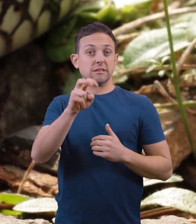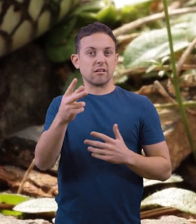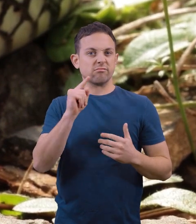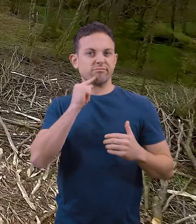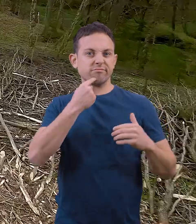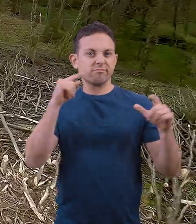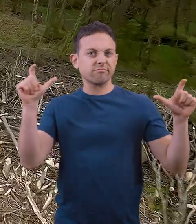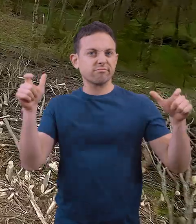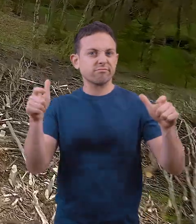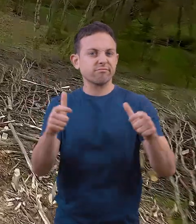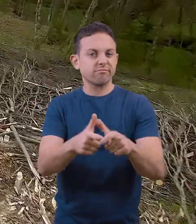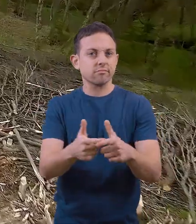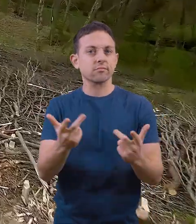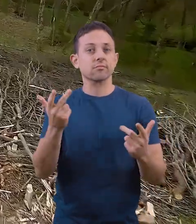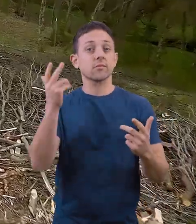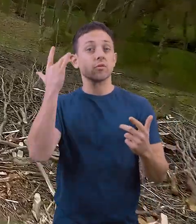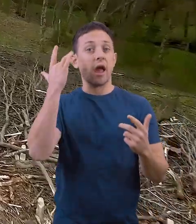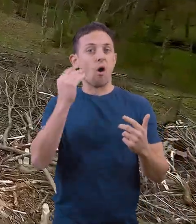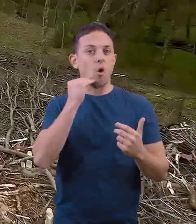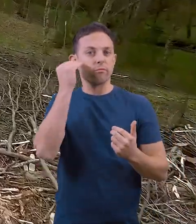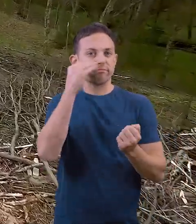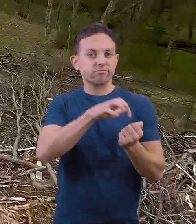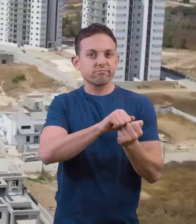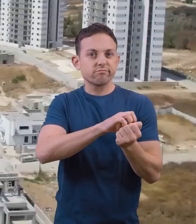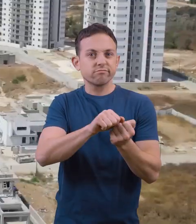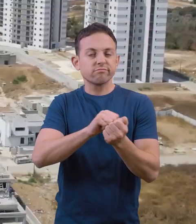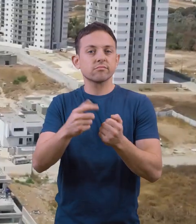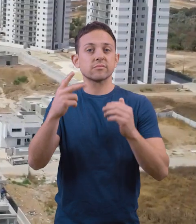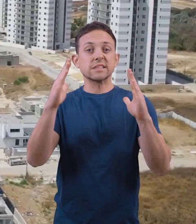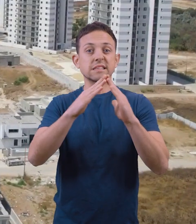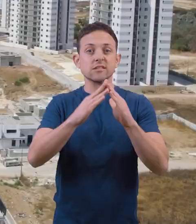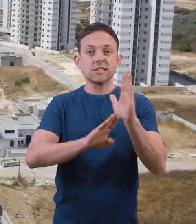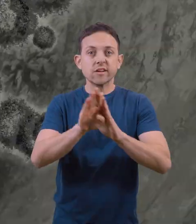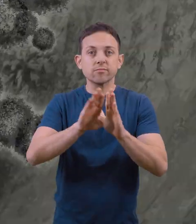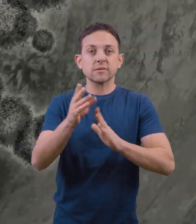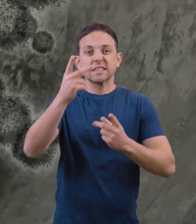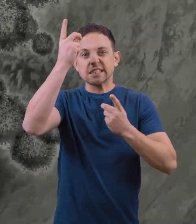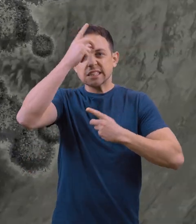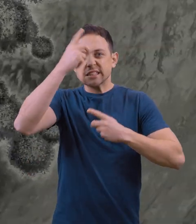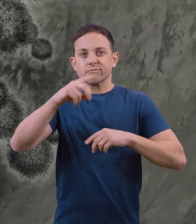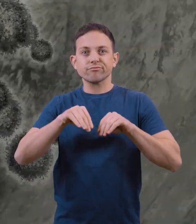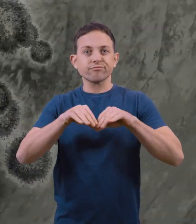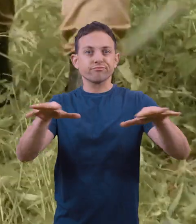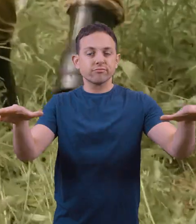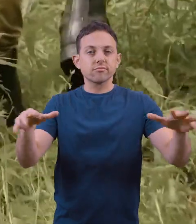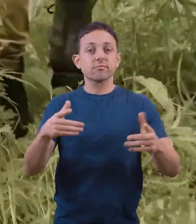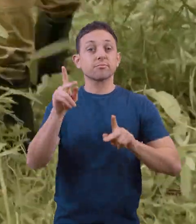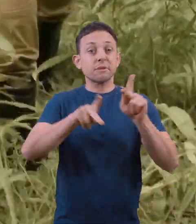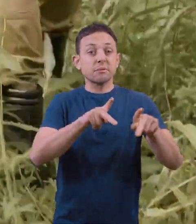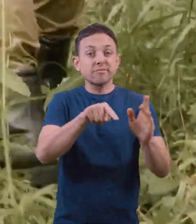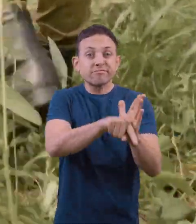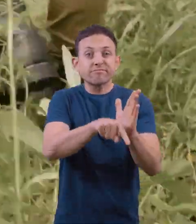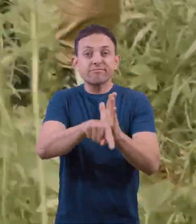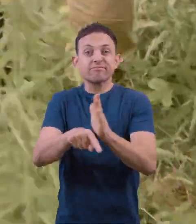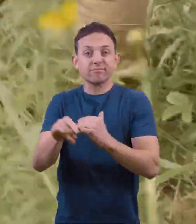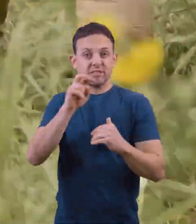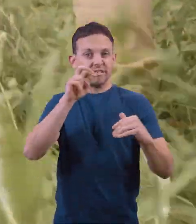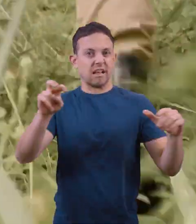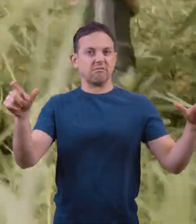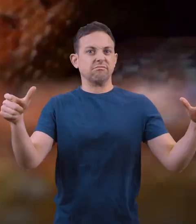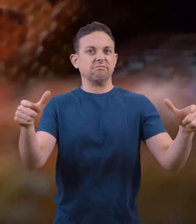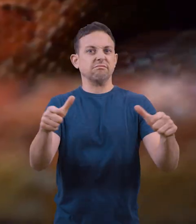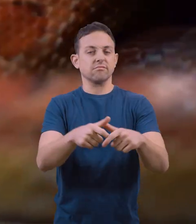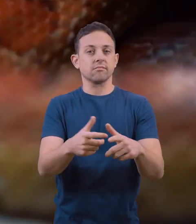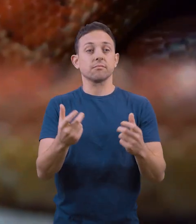threat. Threats to snakes include habitat destruction, city development, and disease. And people kill them as well.